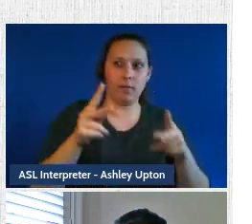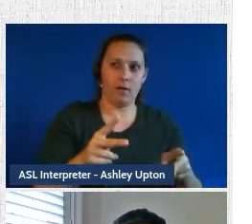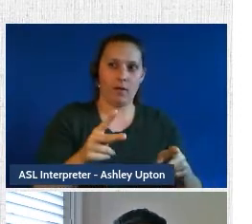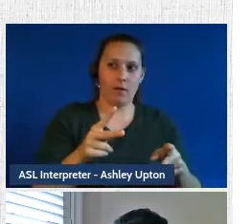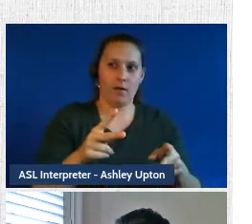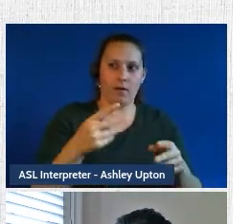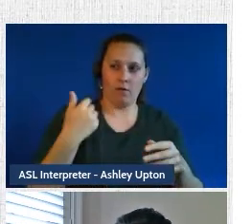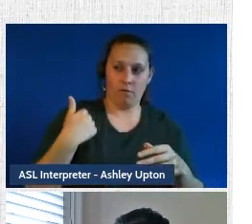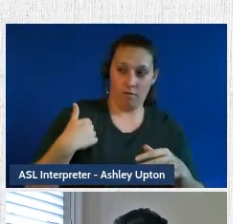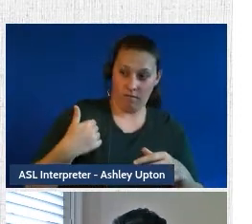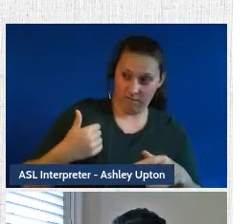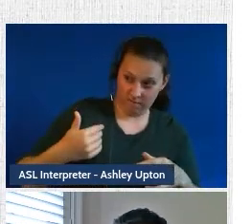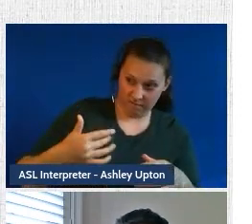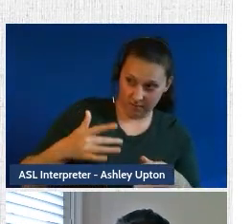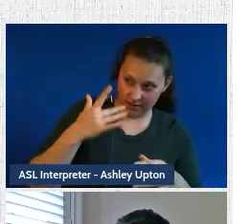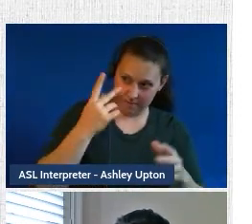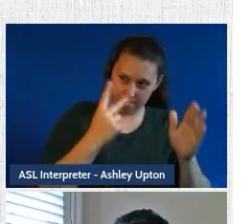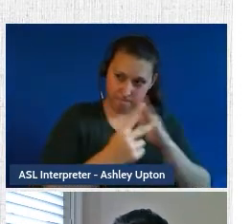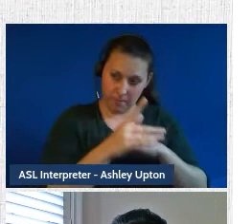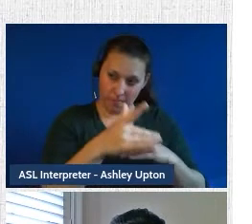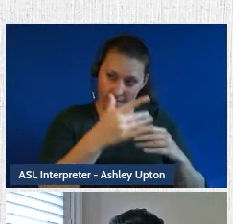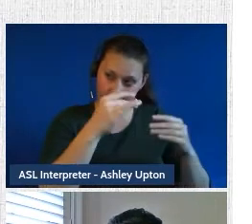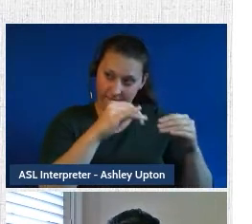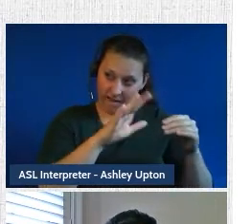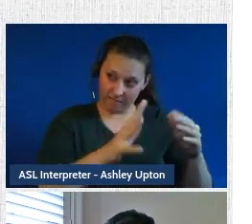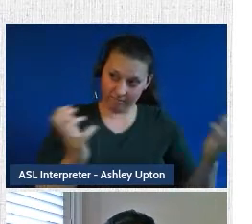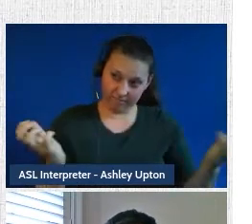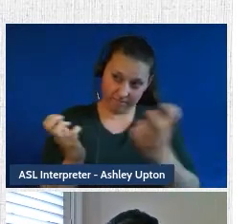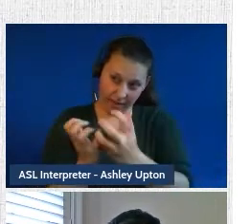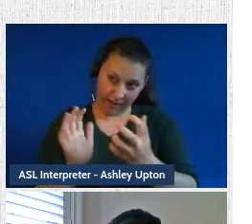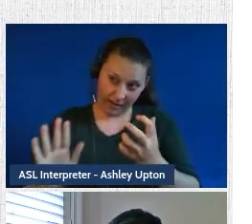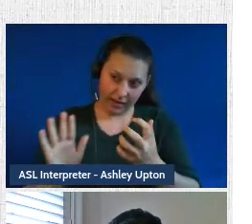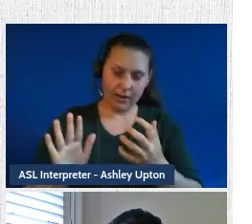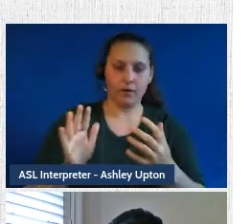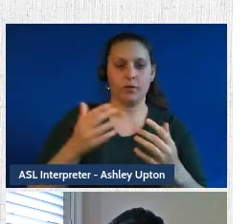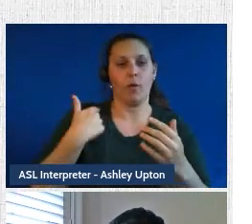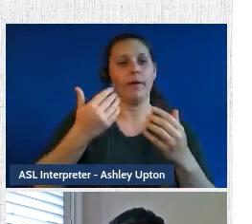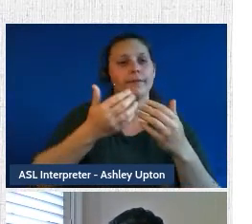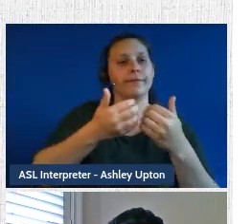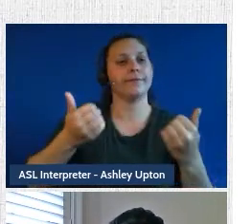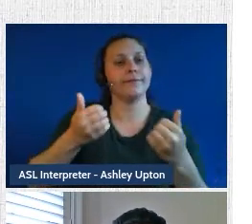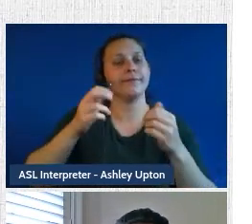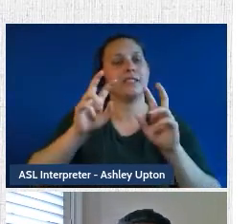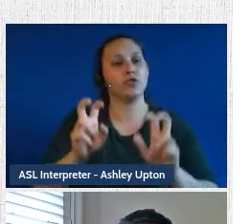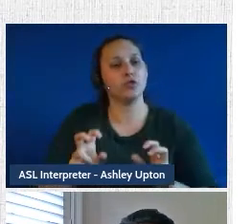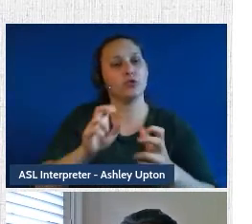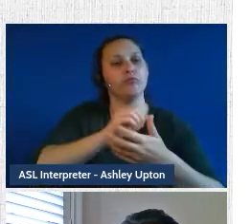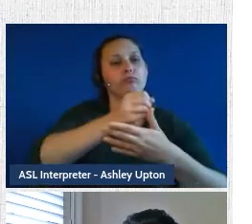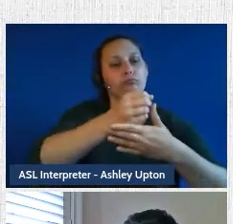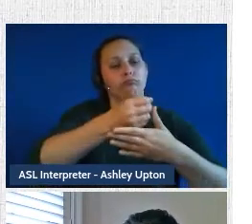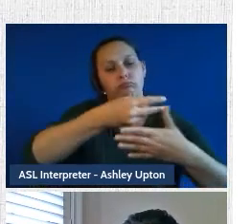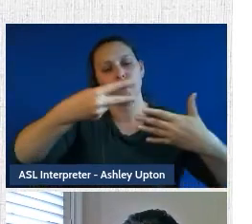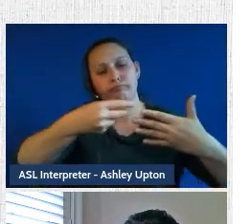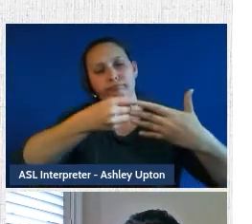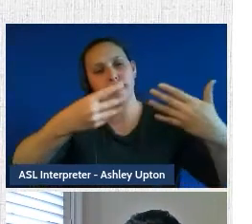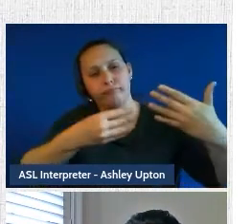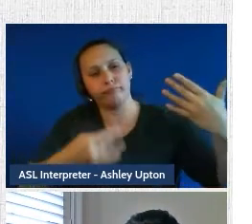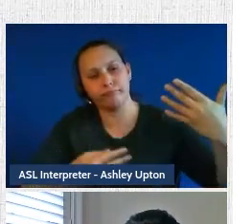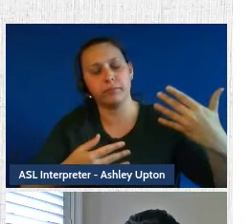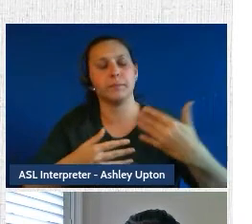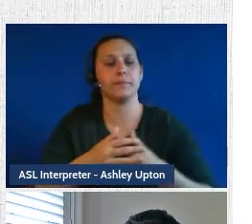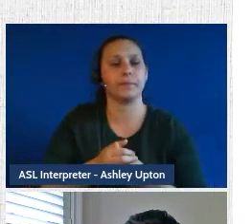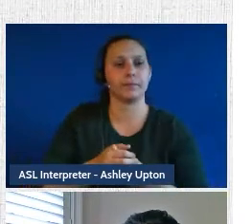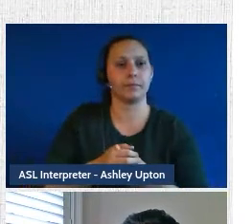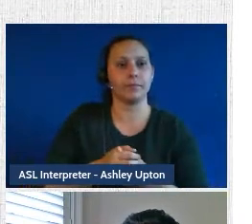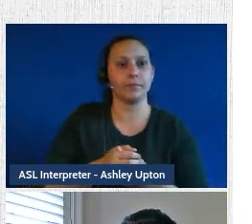judgments about what the market and what the issues faced are. And so we split things into issues and sub issues. And we realized very quickly that within